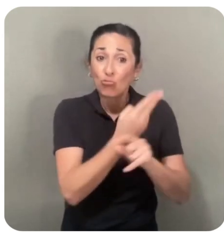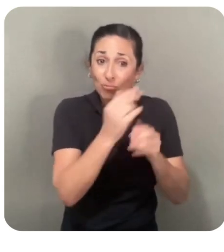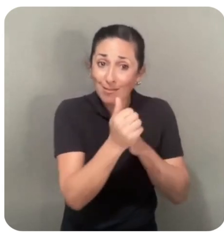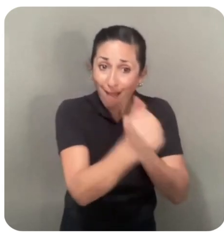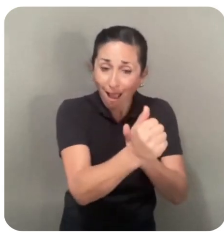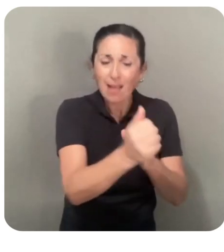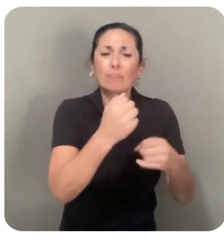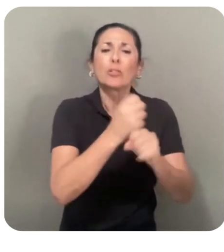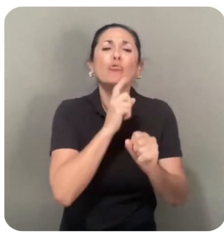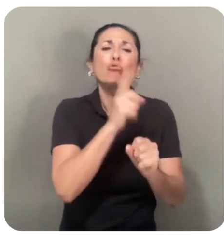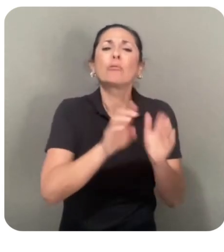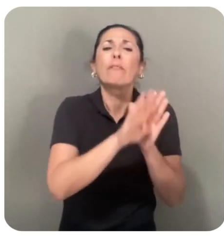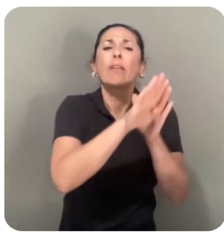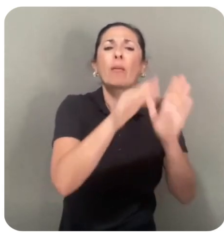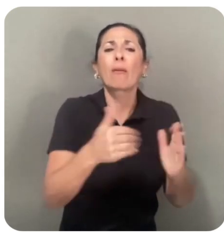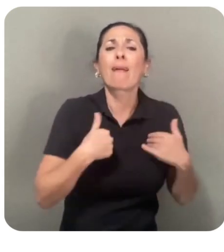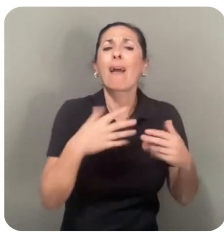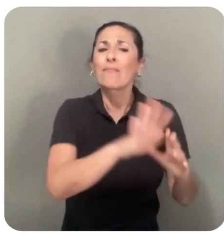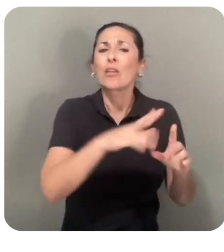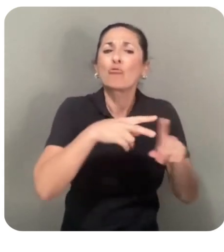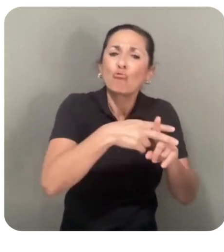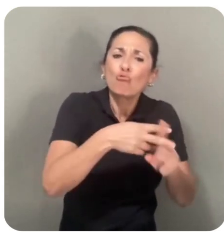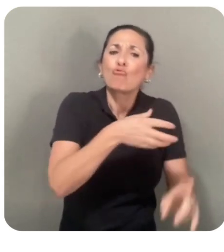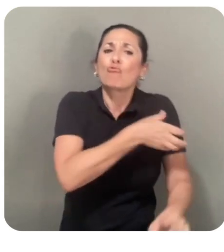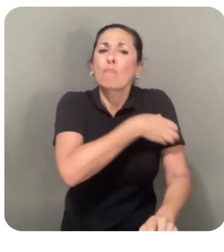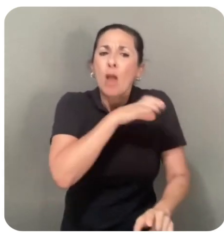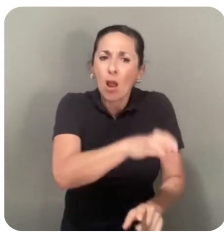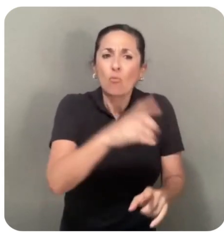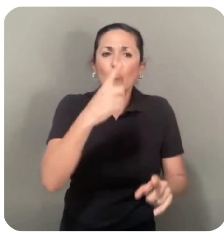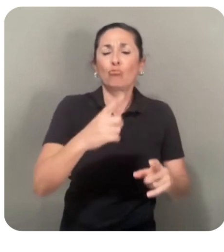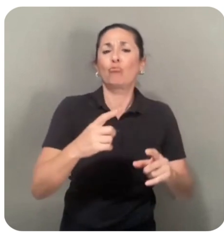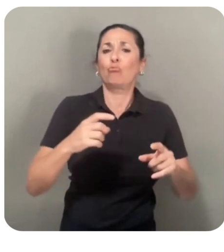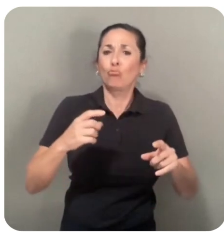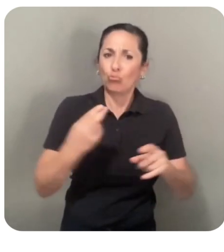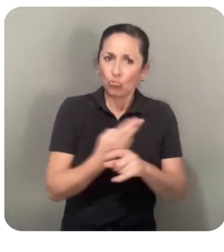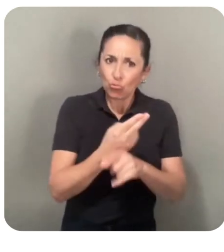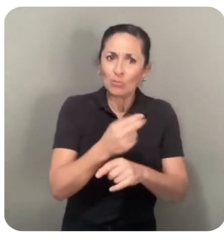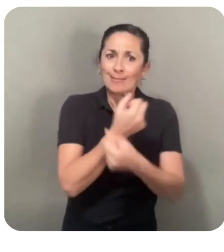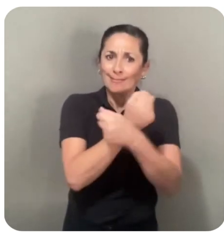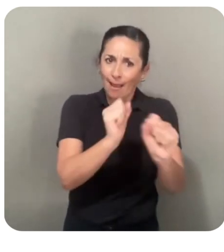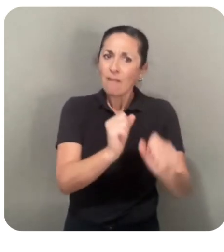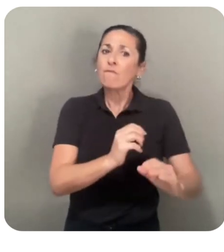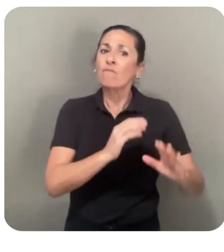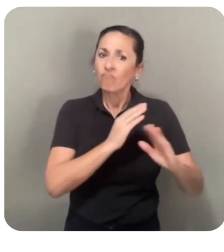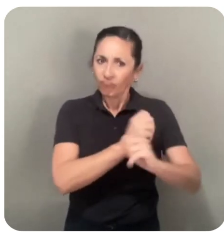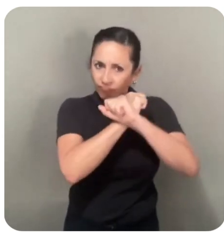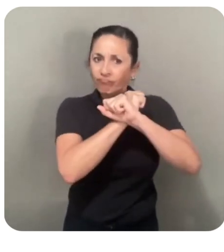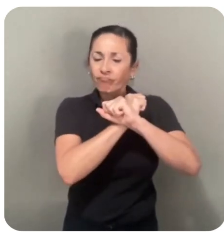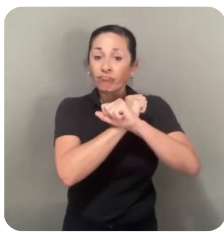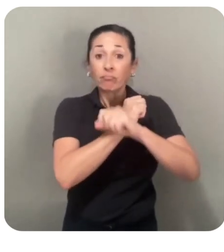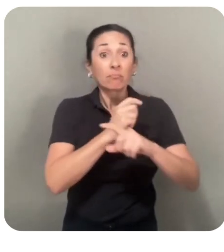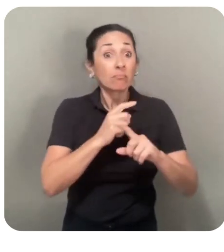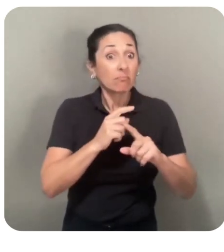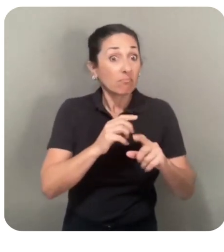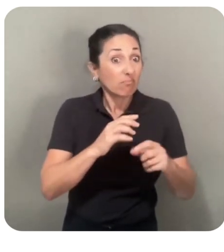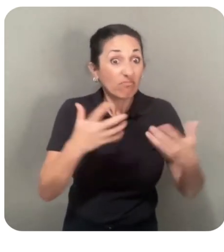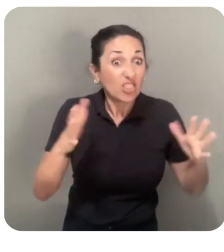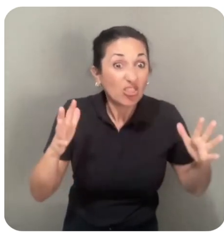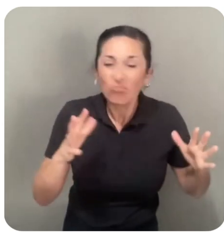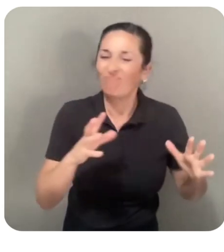ensuring that developers have the tools they need to deploy robust and reliable safeguards. But that's not all.